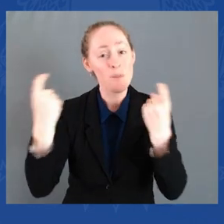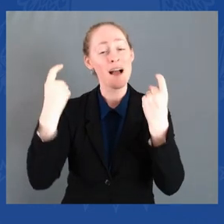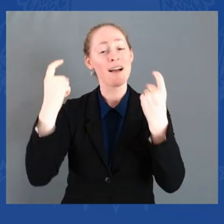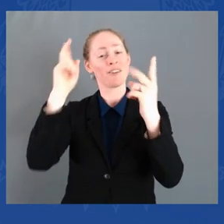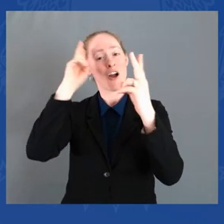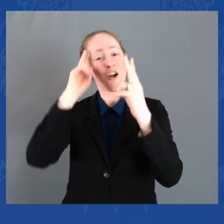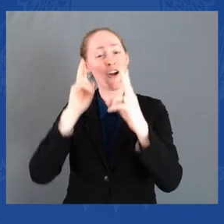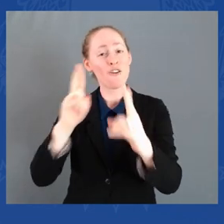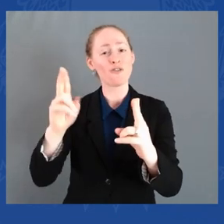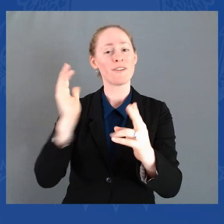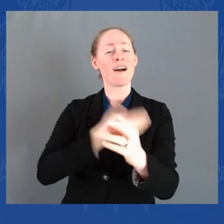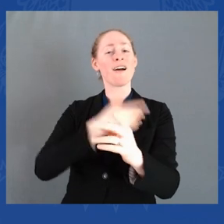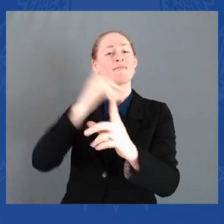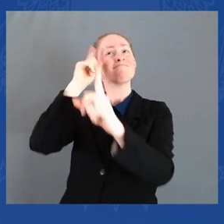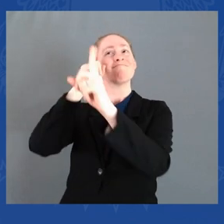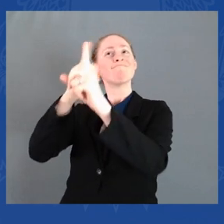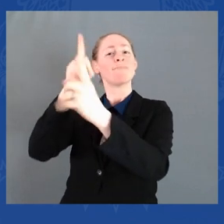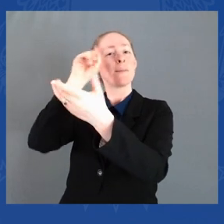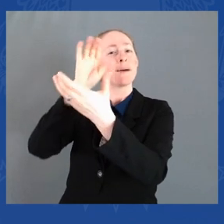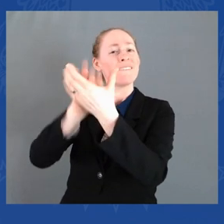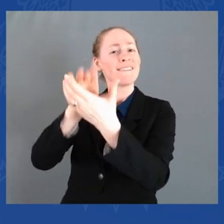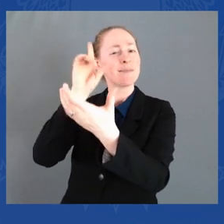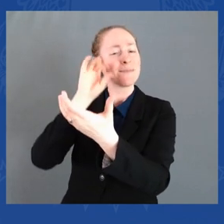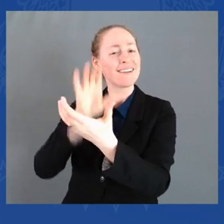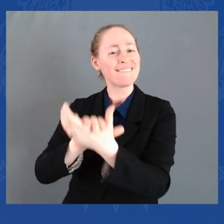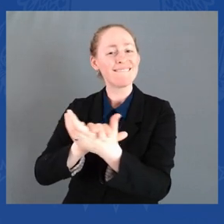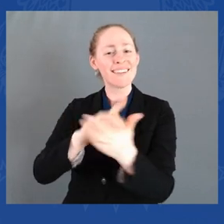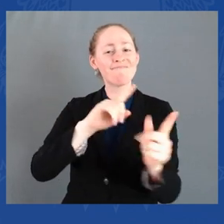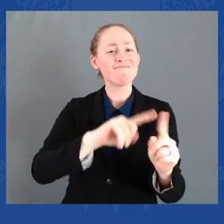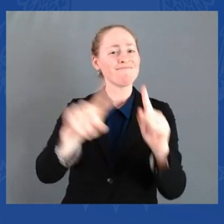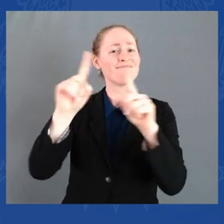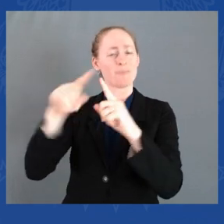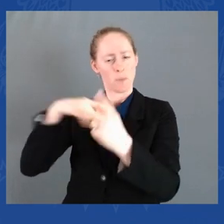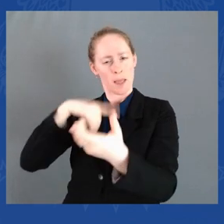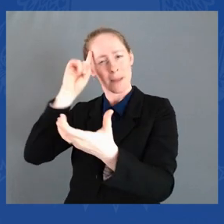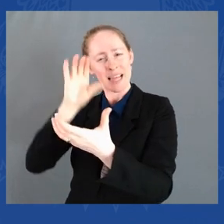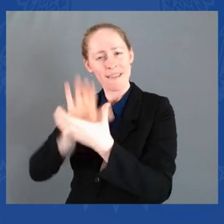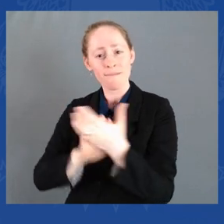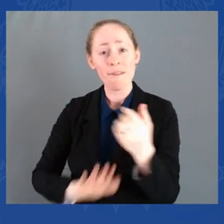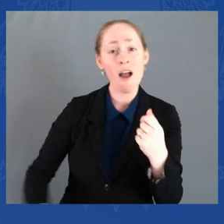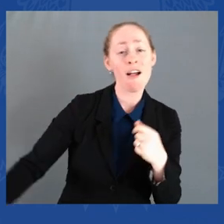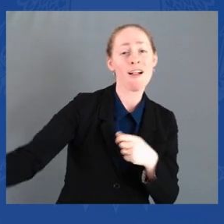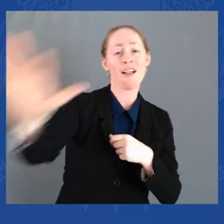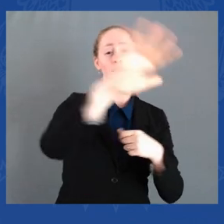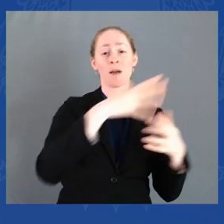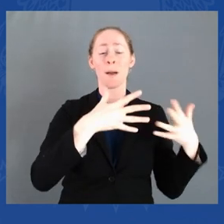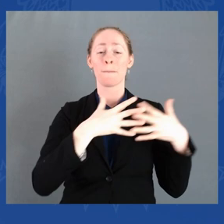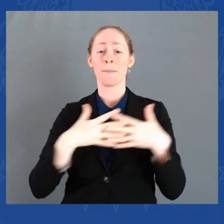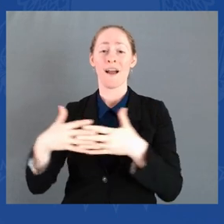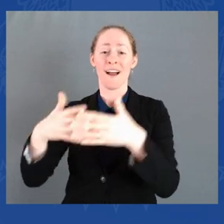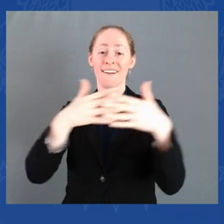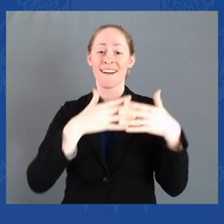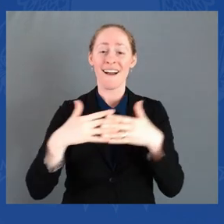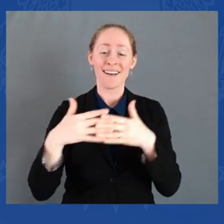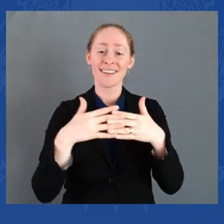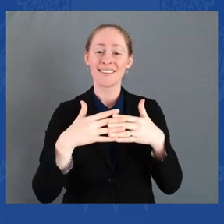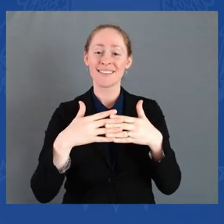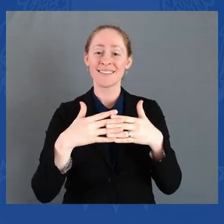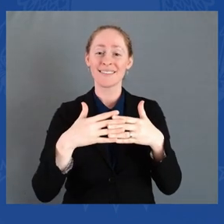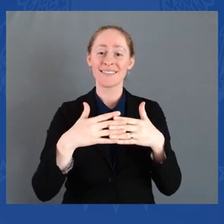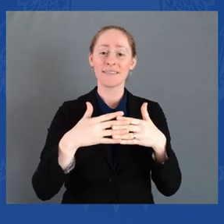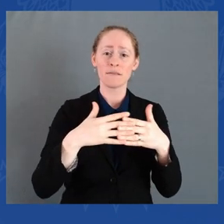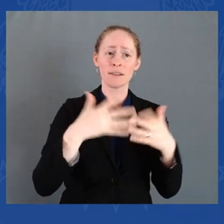of this nation who have paved a path for so many of us to be where we are today.